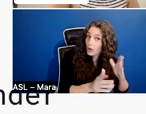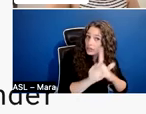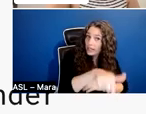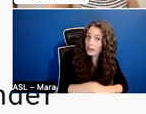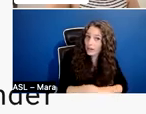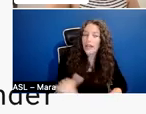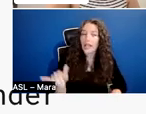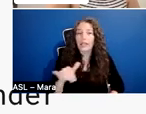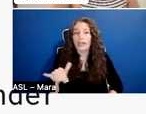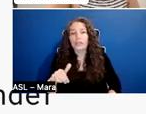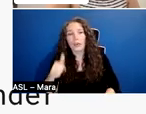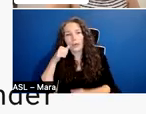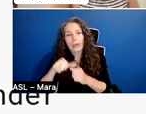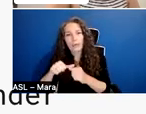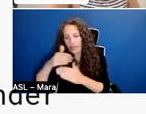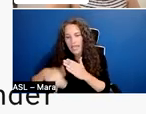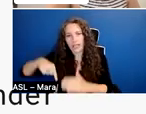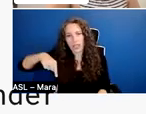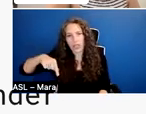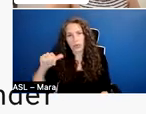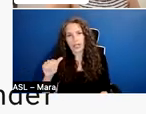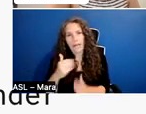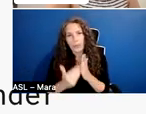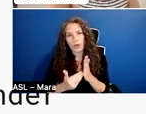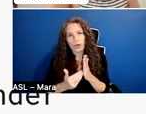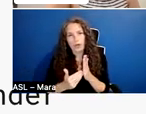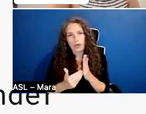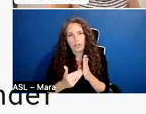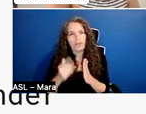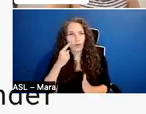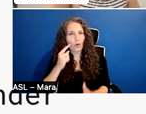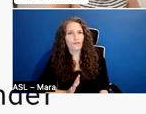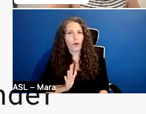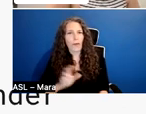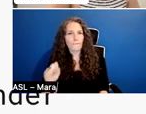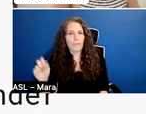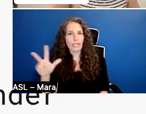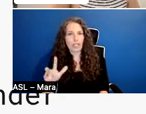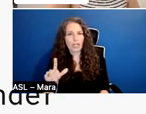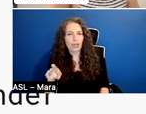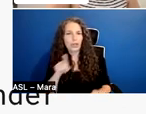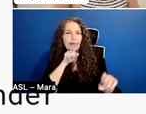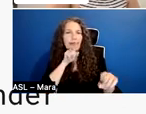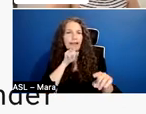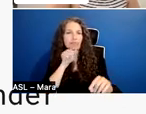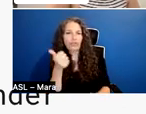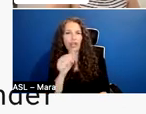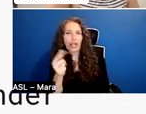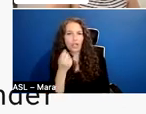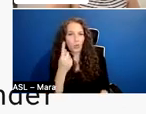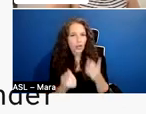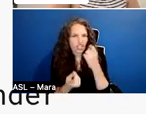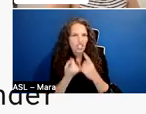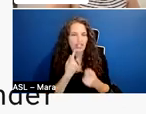um, asking questions or any questions that people ask and informal pitches. To me, those are the most